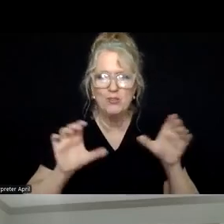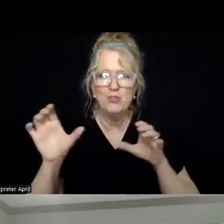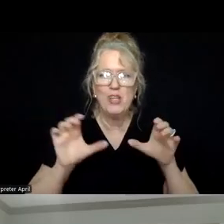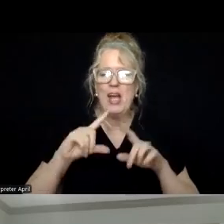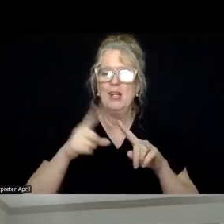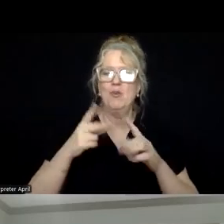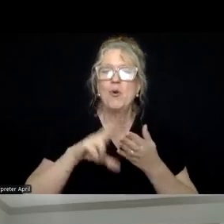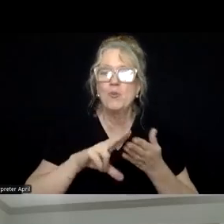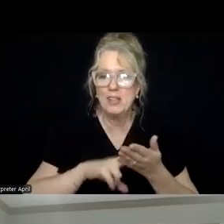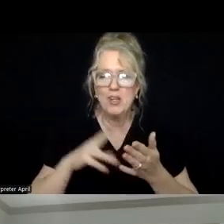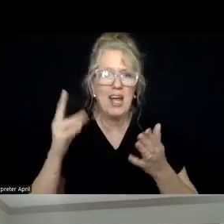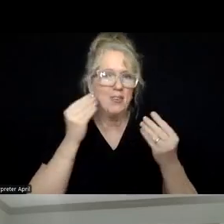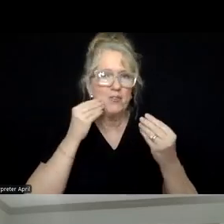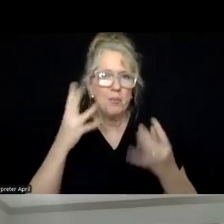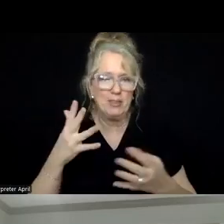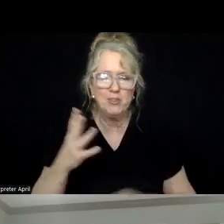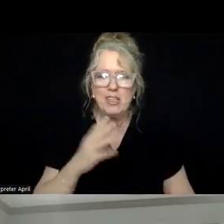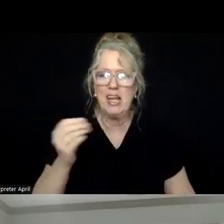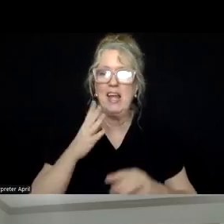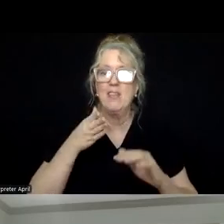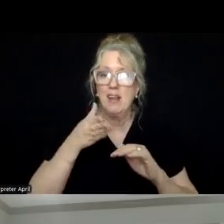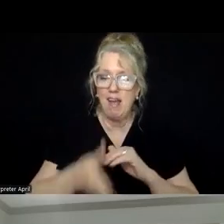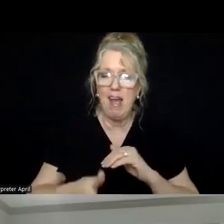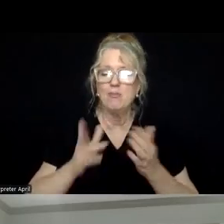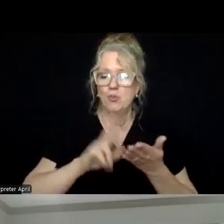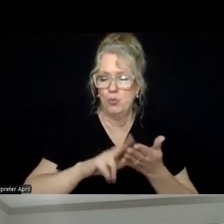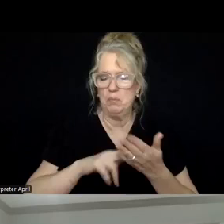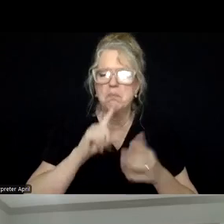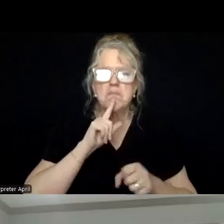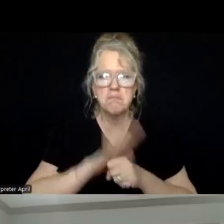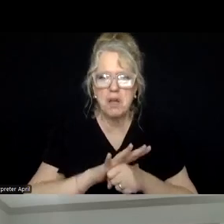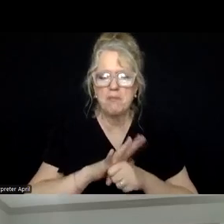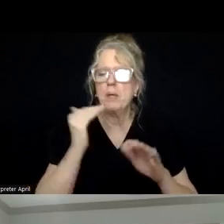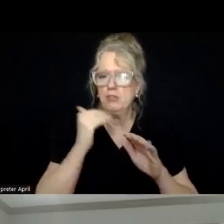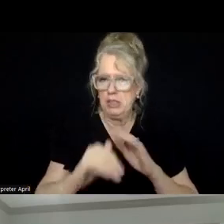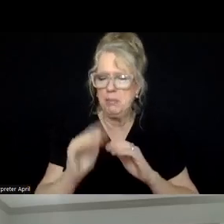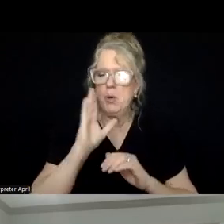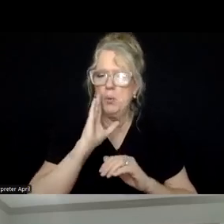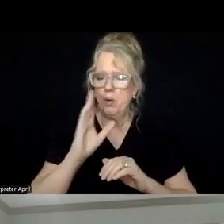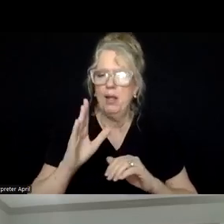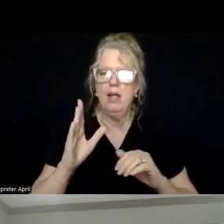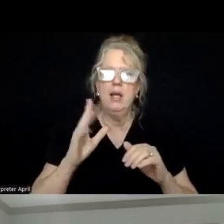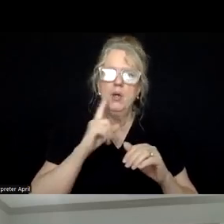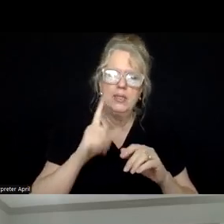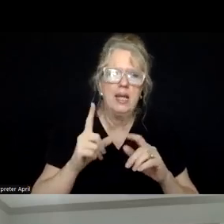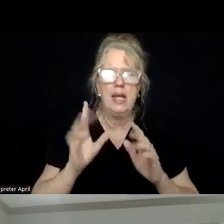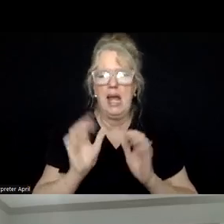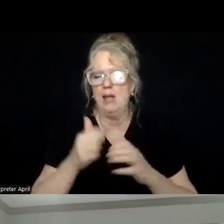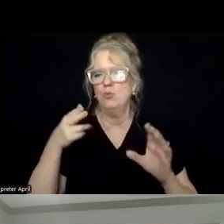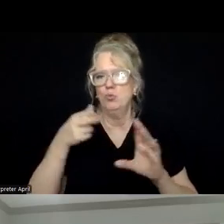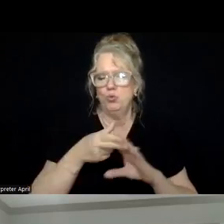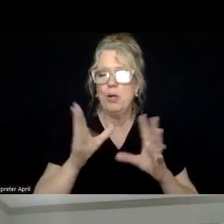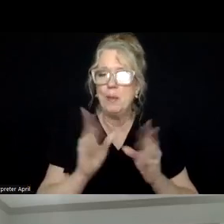registration and information. And after registering, you'll get a confirmation email, uh, that will tell you about how to join the